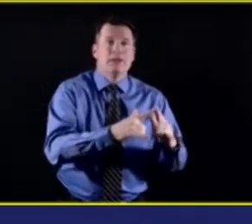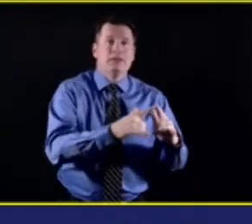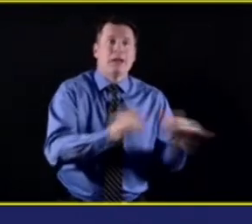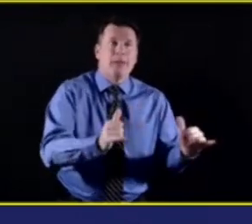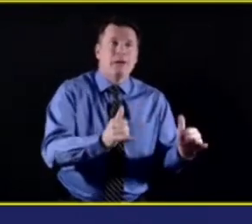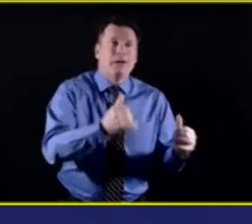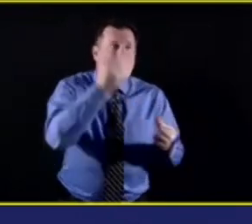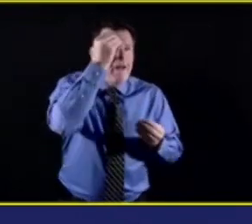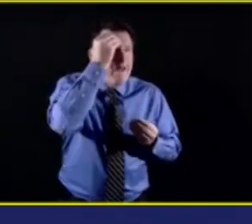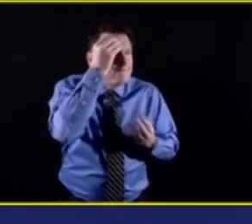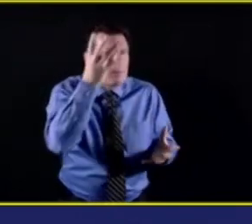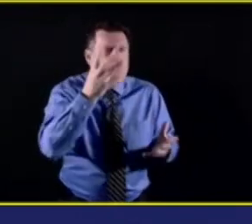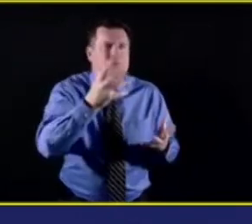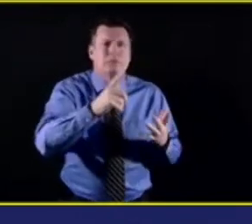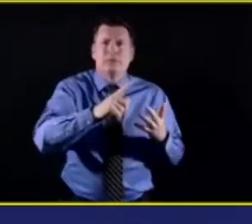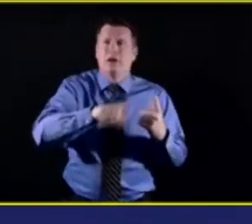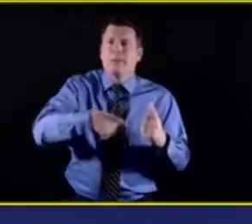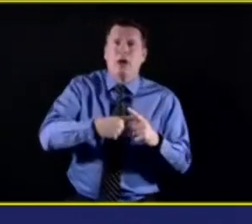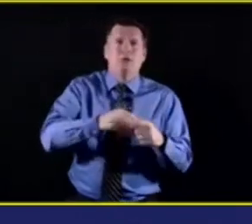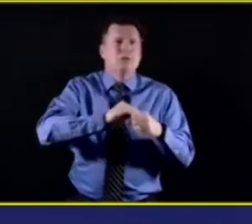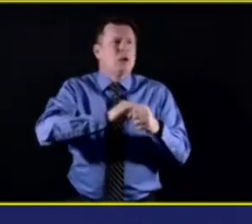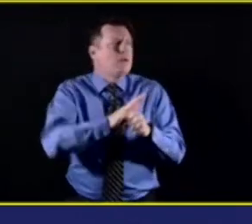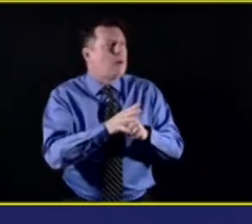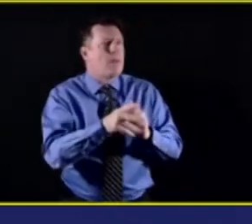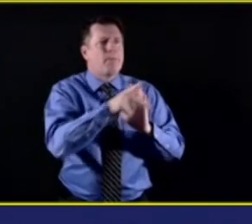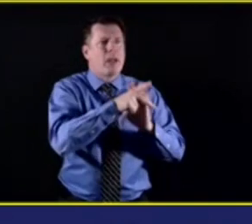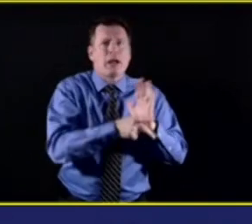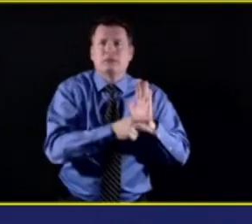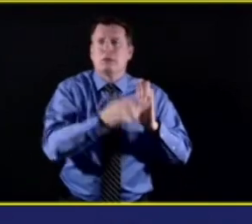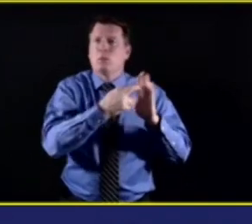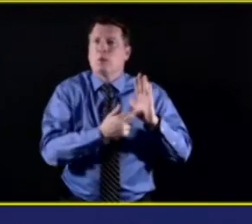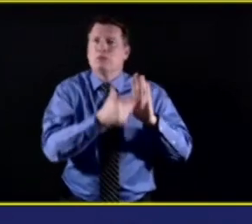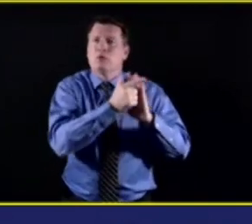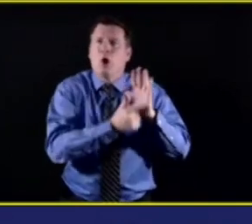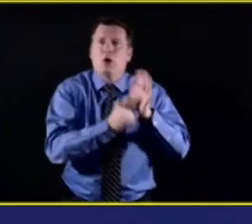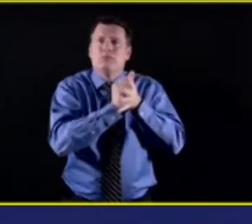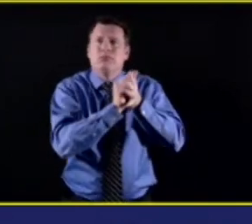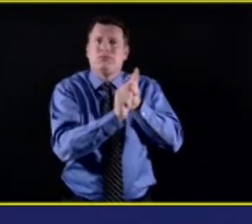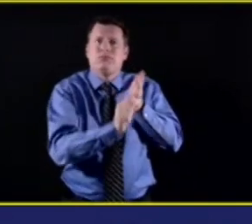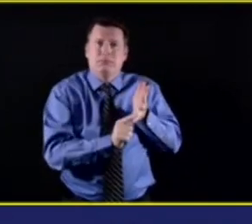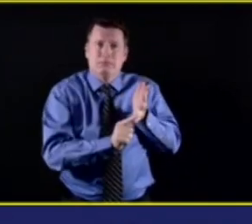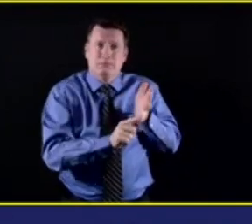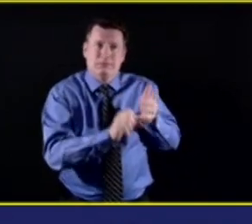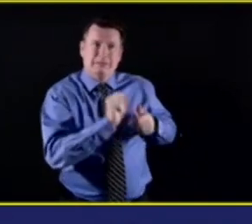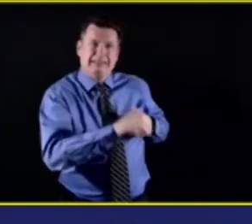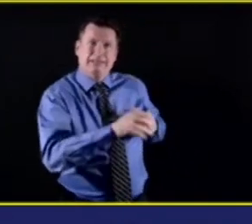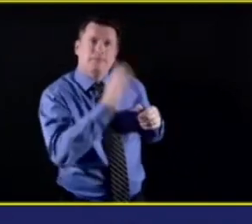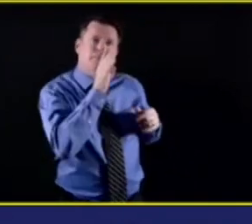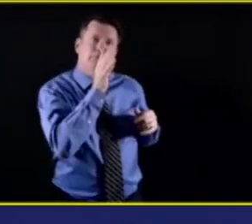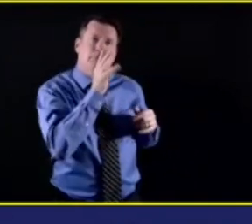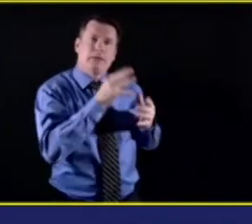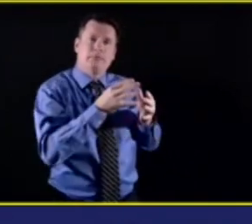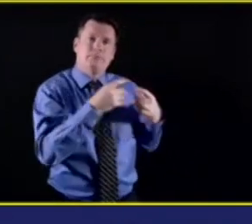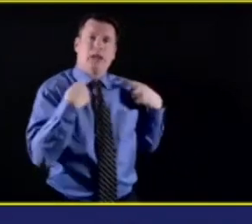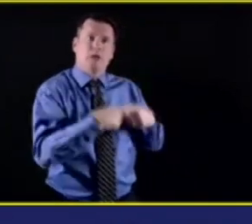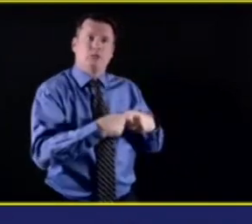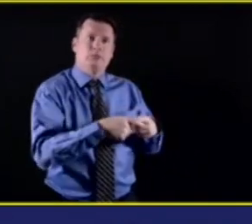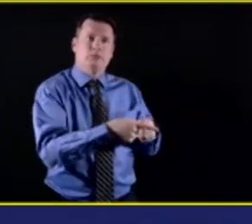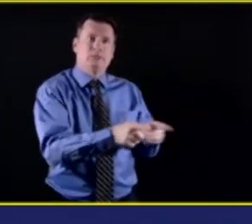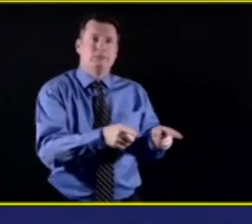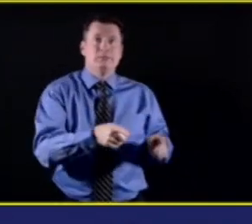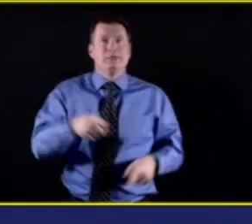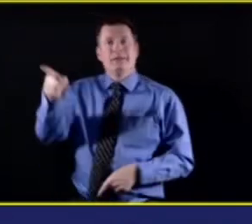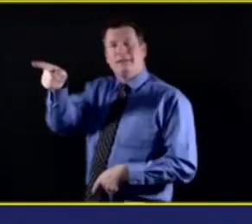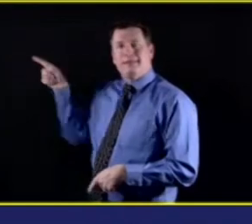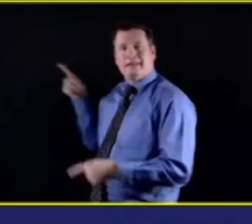about social policies, resources, things like that, about the pandemic to their patients who may not have access to English language